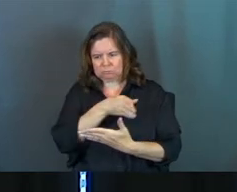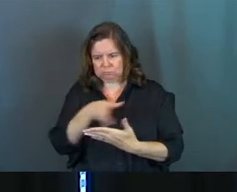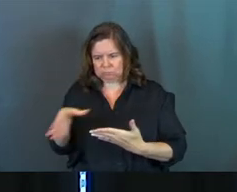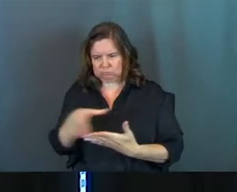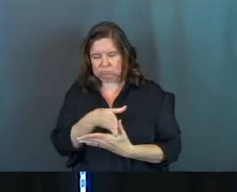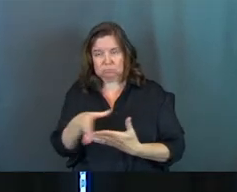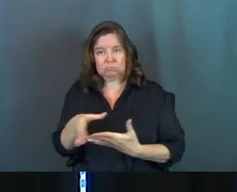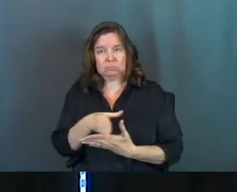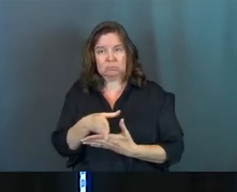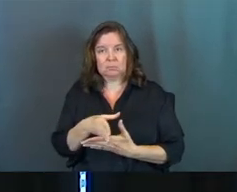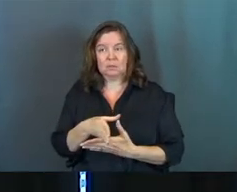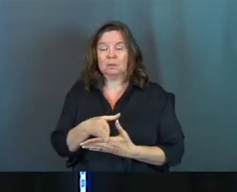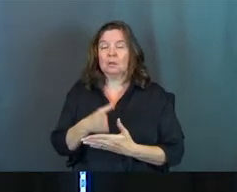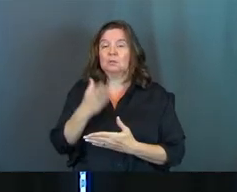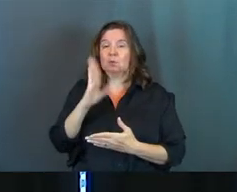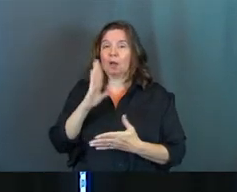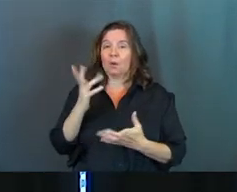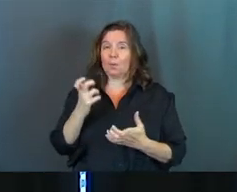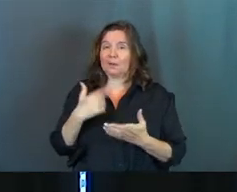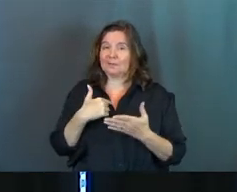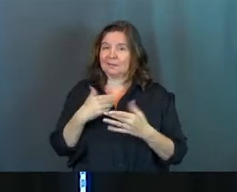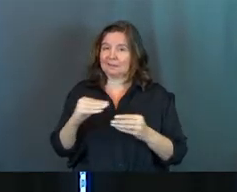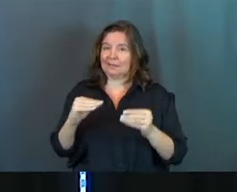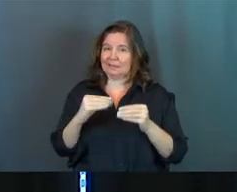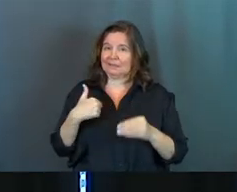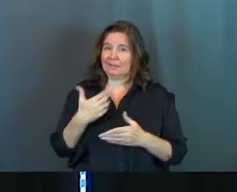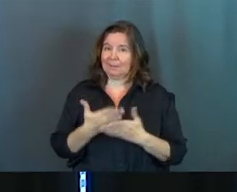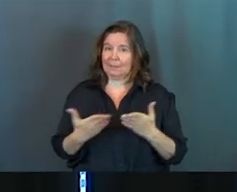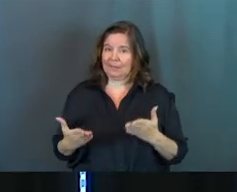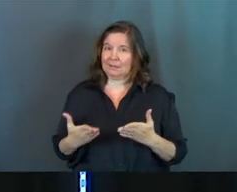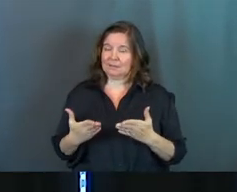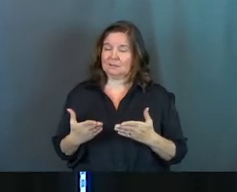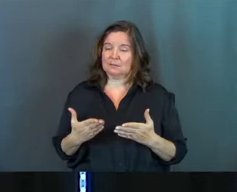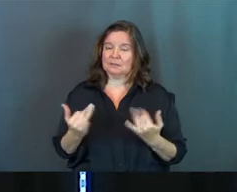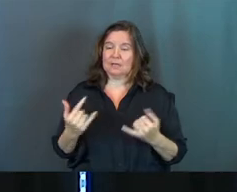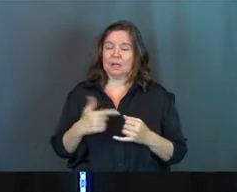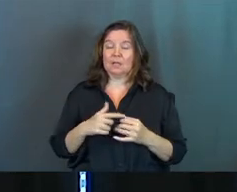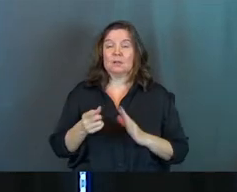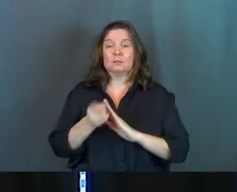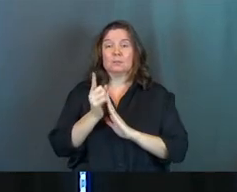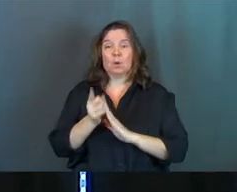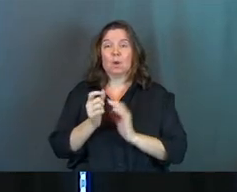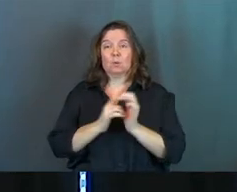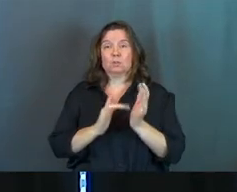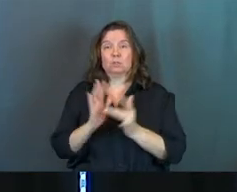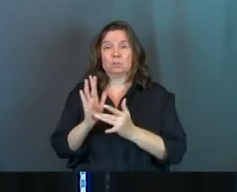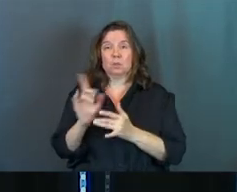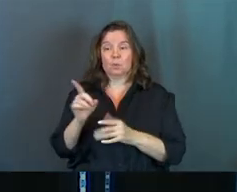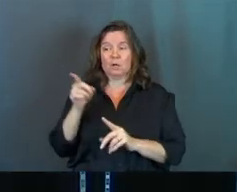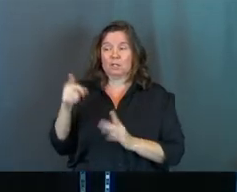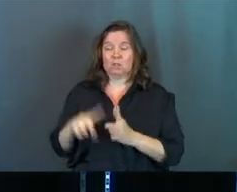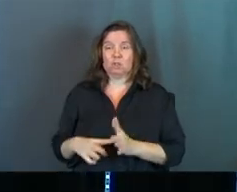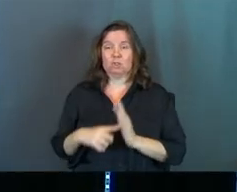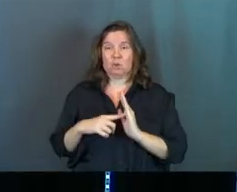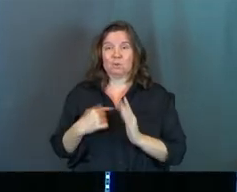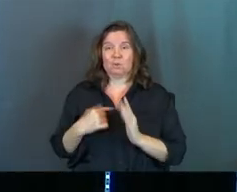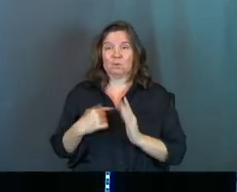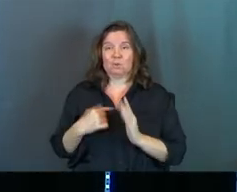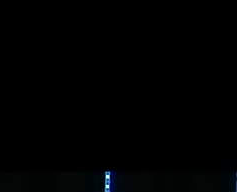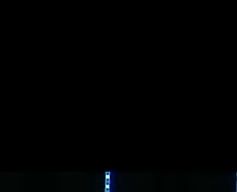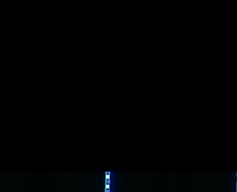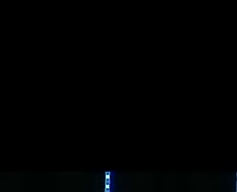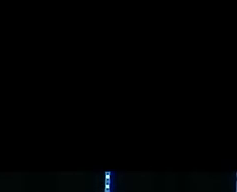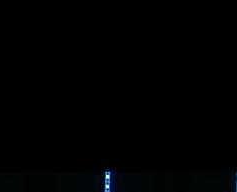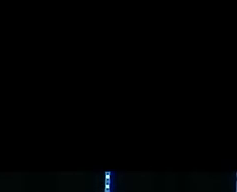got some things that he wants us to know. So that's what we're going to take a look at today is some moments with Jesus where he shows us otherwise with